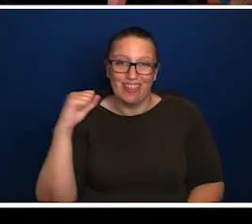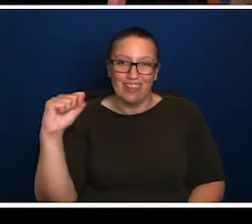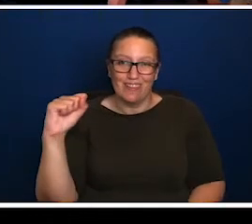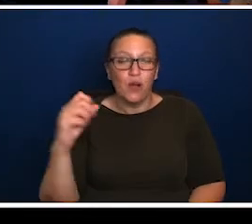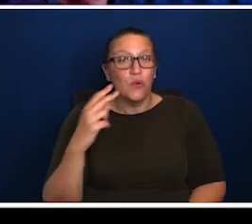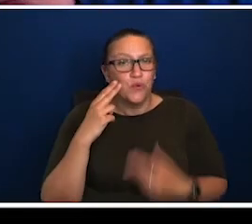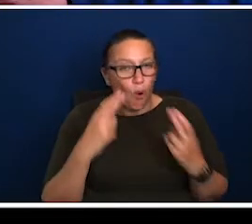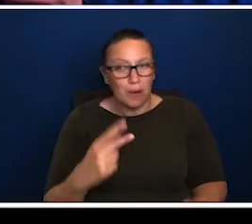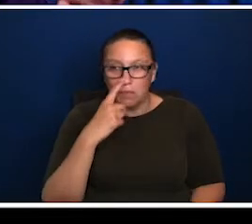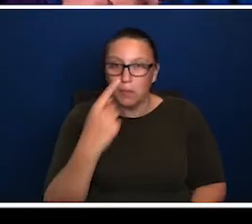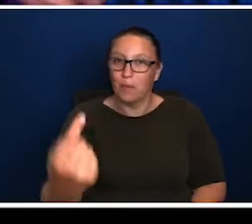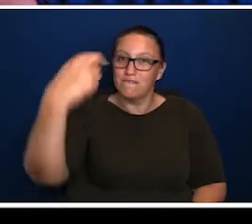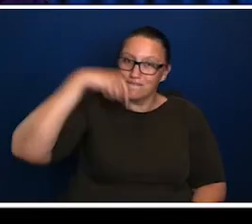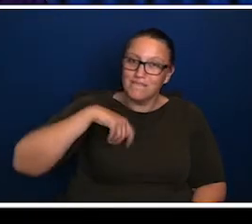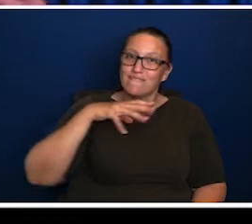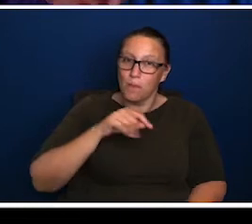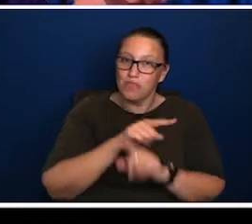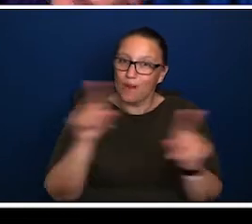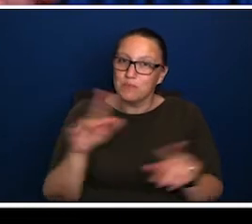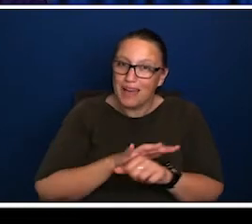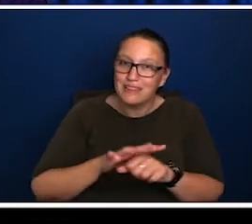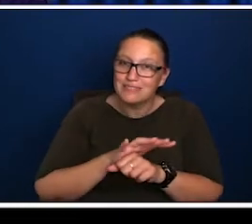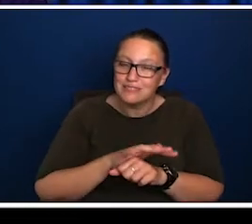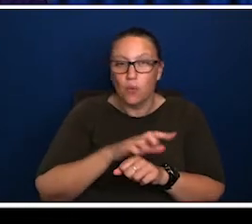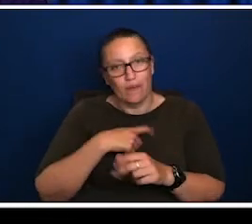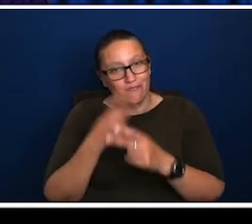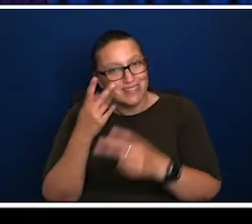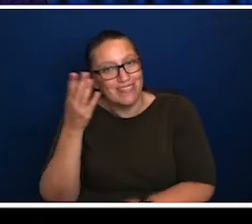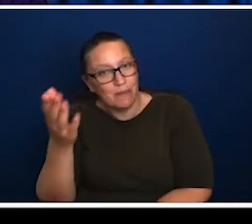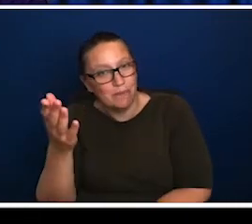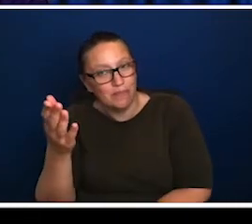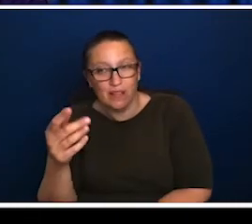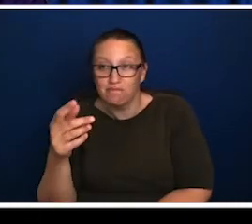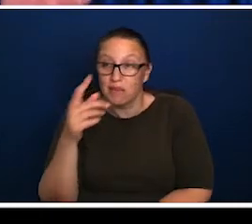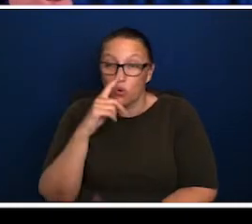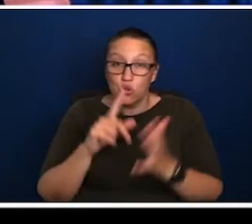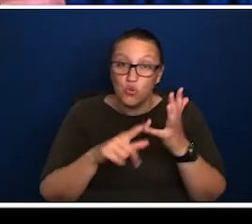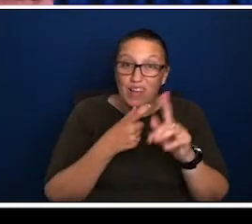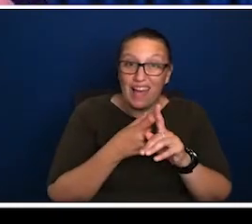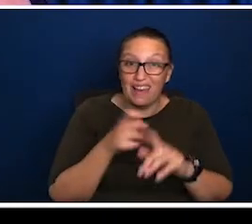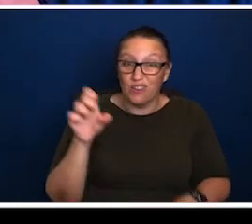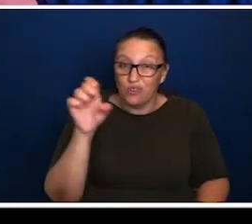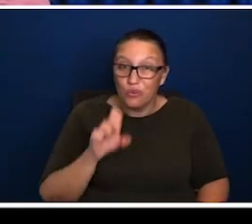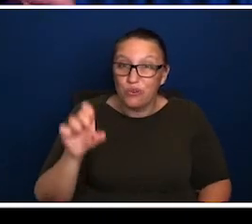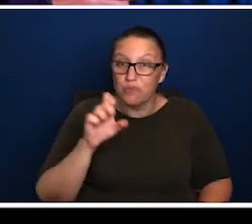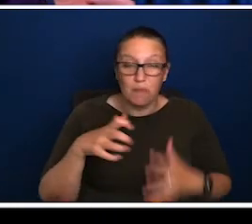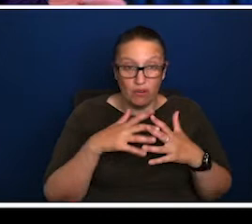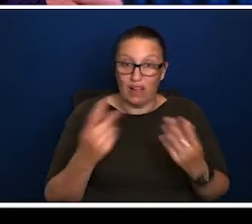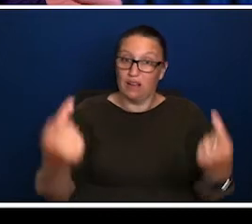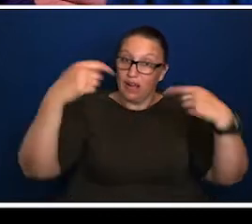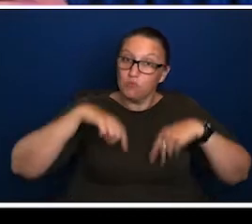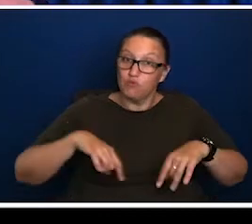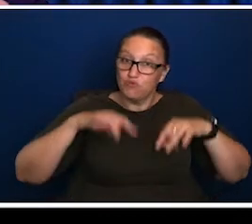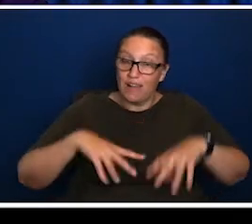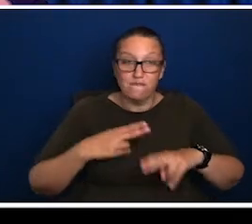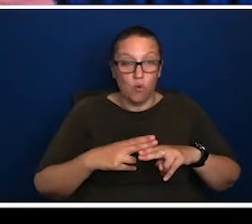UK, these are places that normally we would have a lot of people coming from, uh, for all sorts of things, right? Not necessarily to come and see shows.